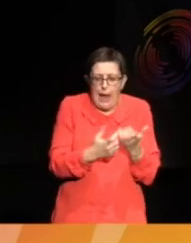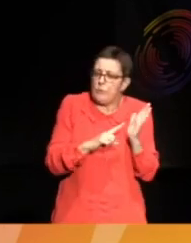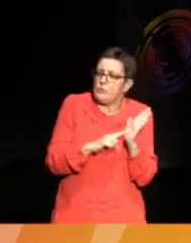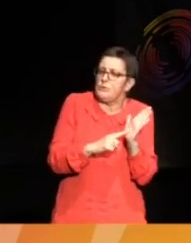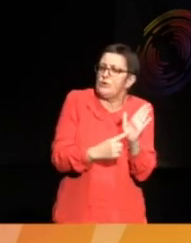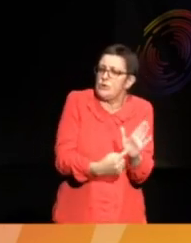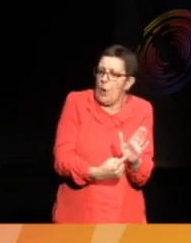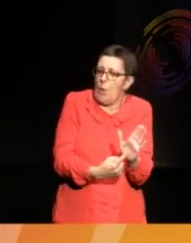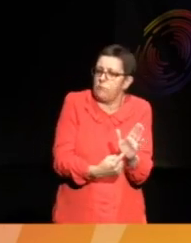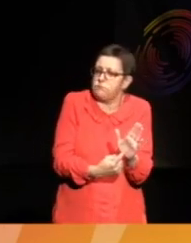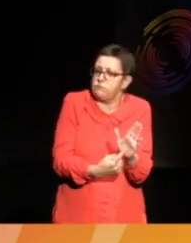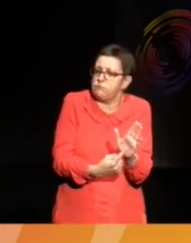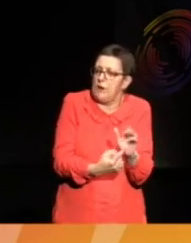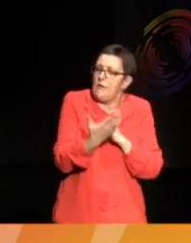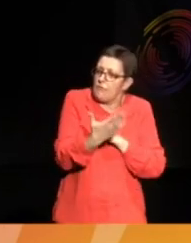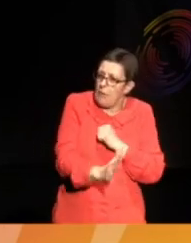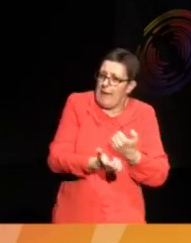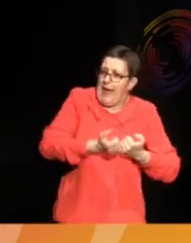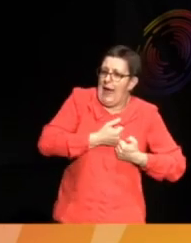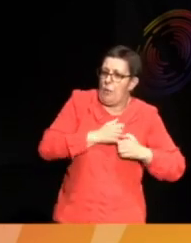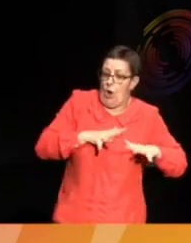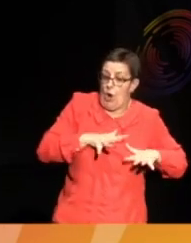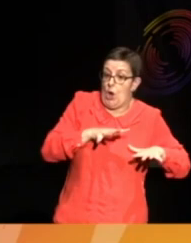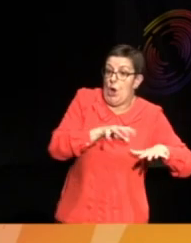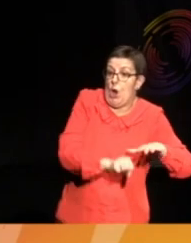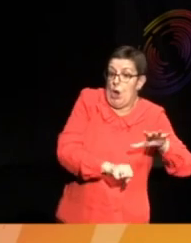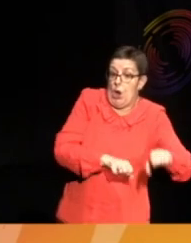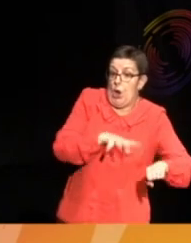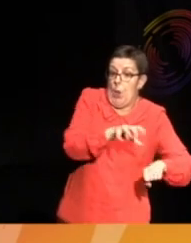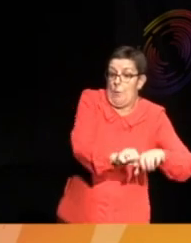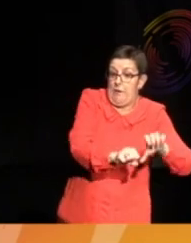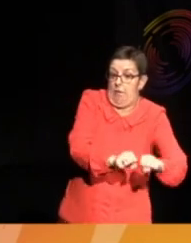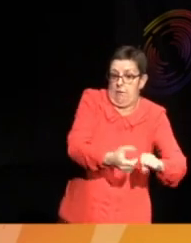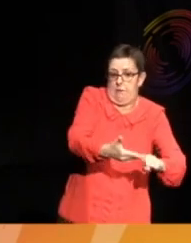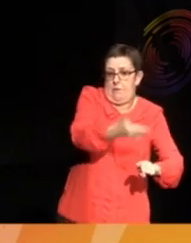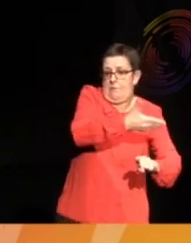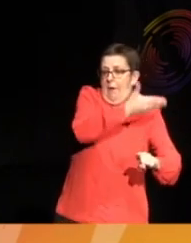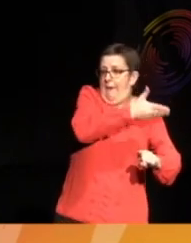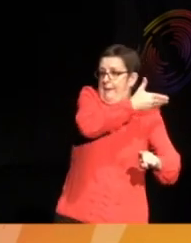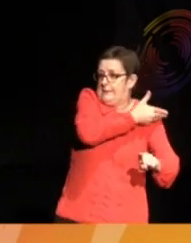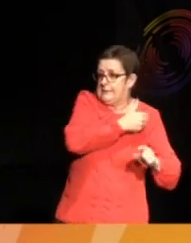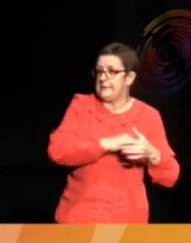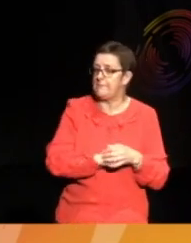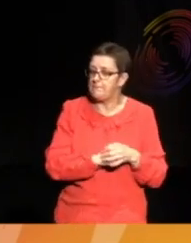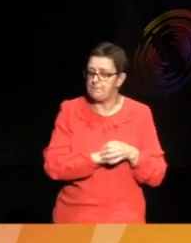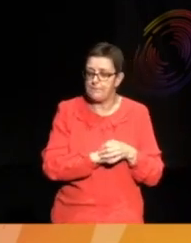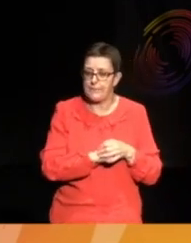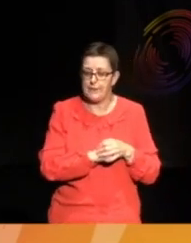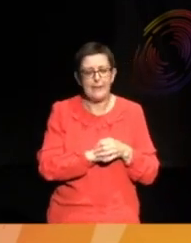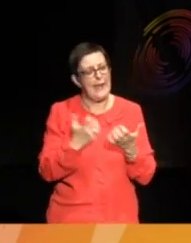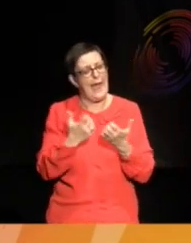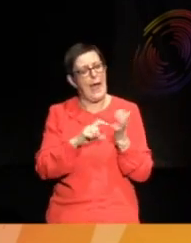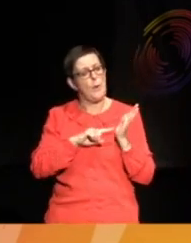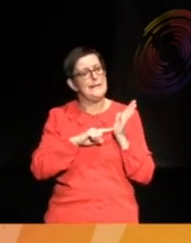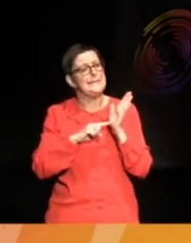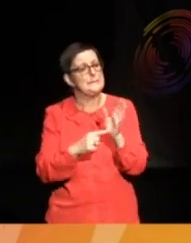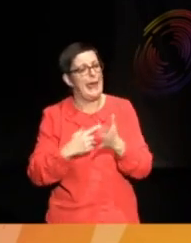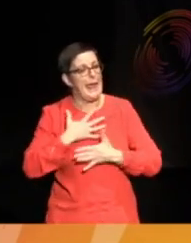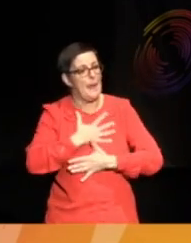their colonial past. Yeah, I mean, I really love that idea, you're saying, how do you, how do you display an emotion?